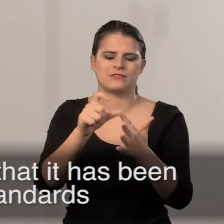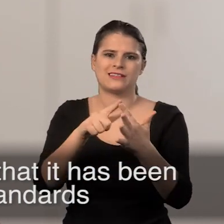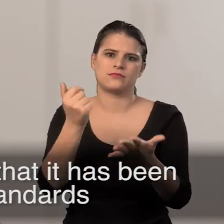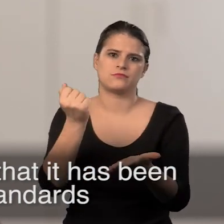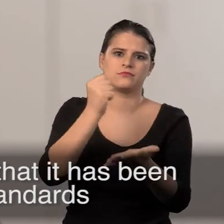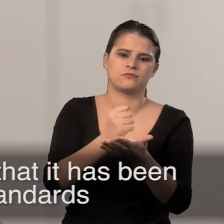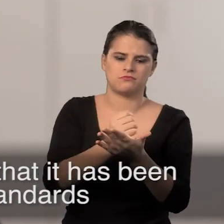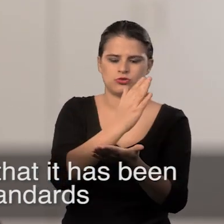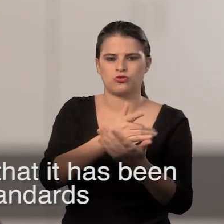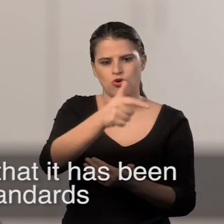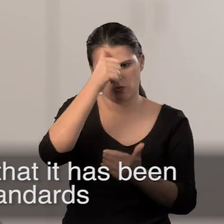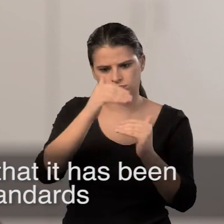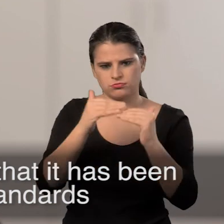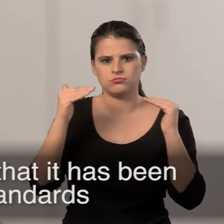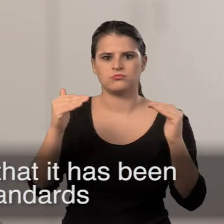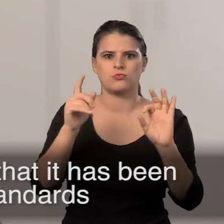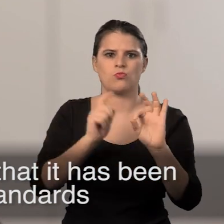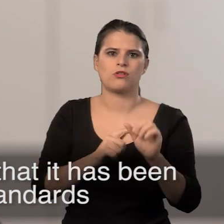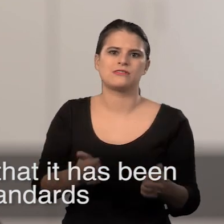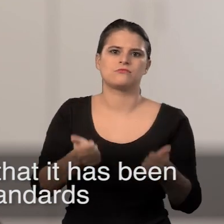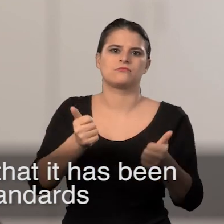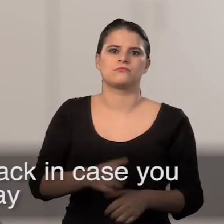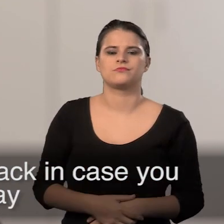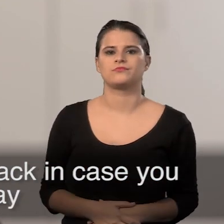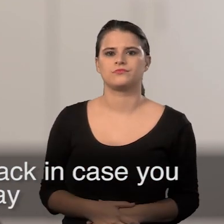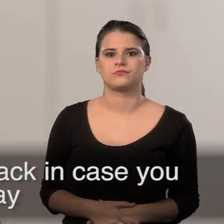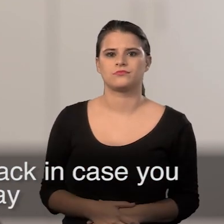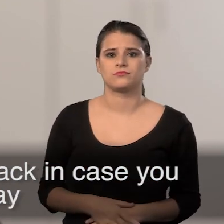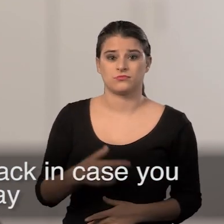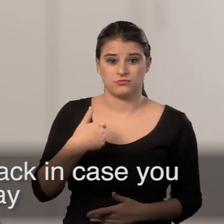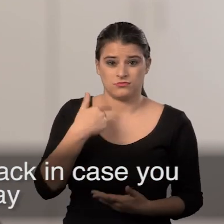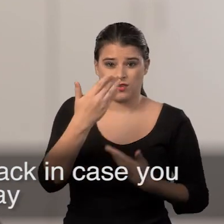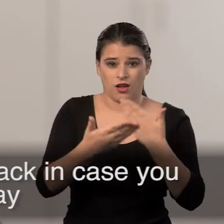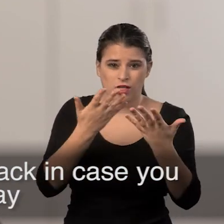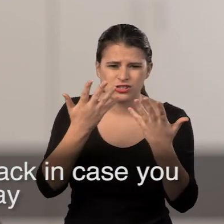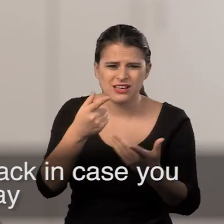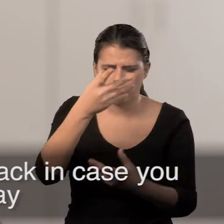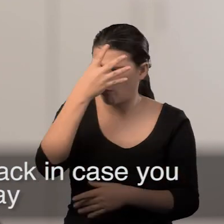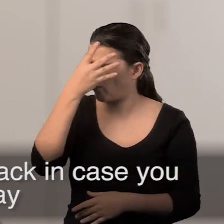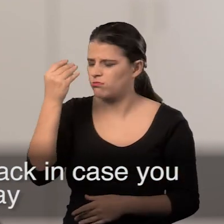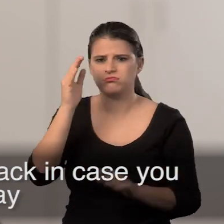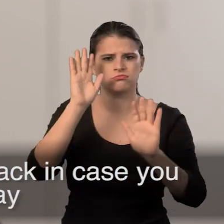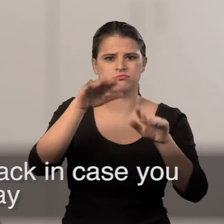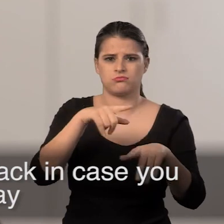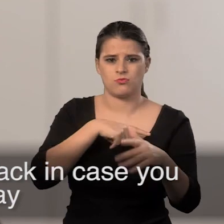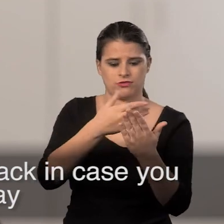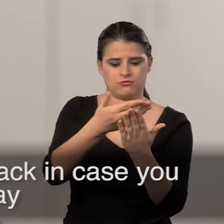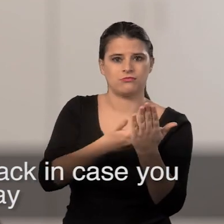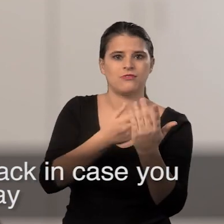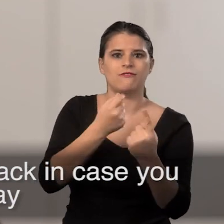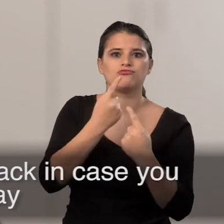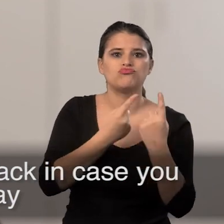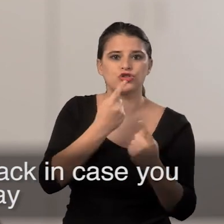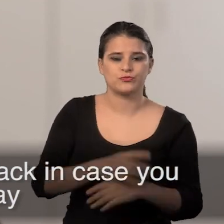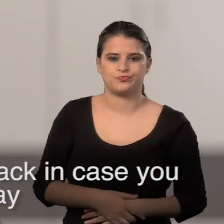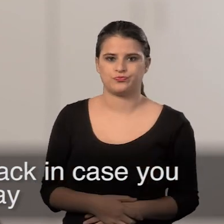mark to show you that it too has been made to the highest quality standards. It also has fitting instructions on the back in case you forget what you